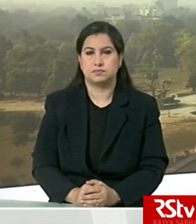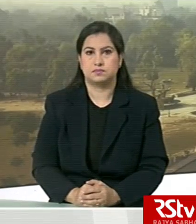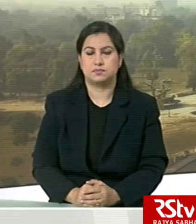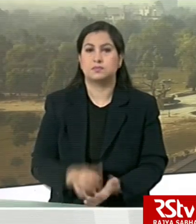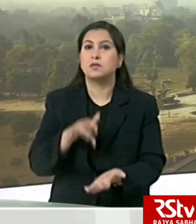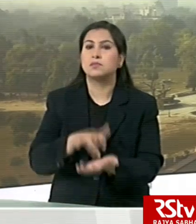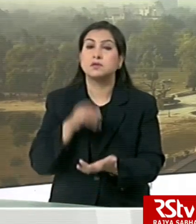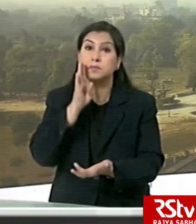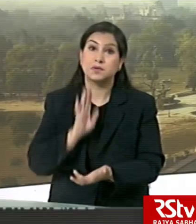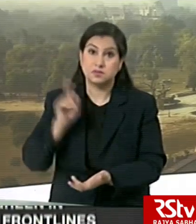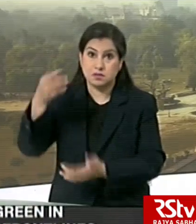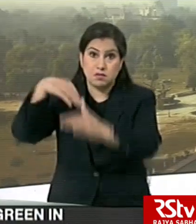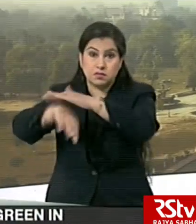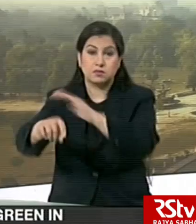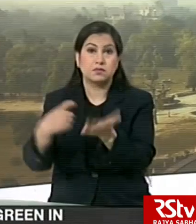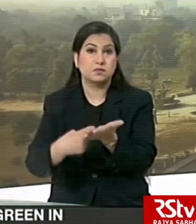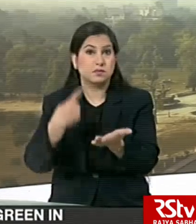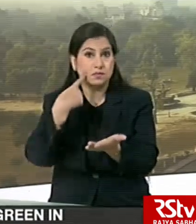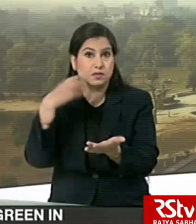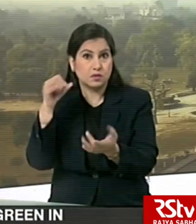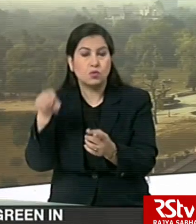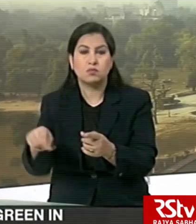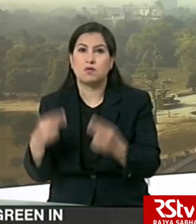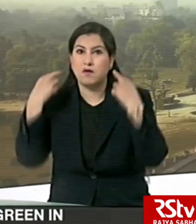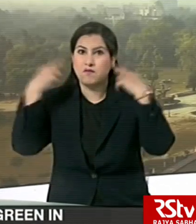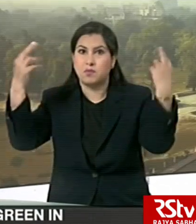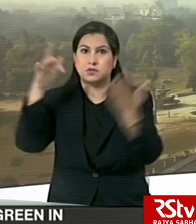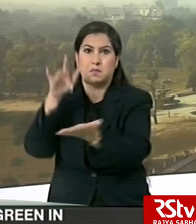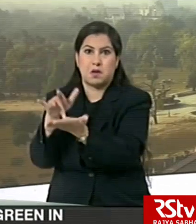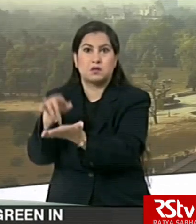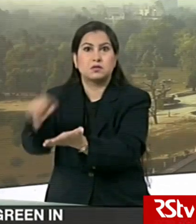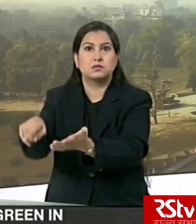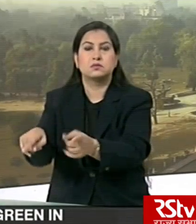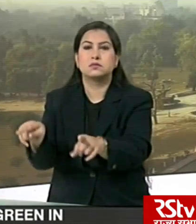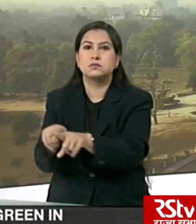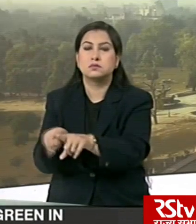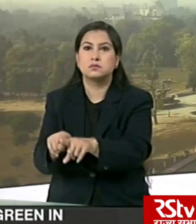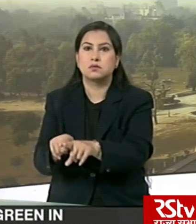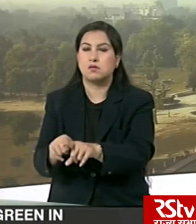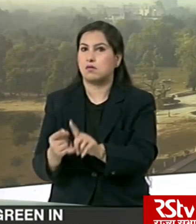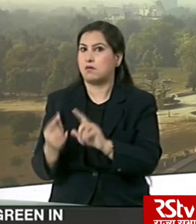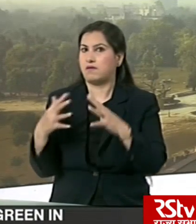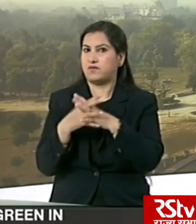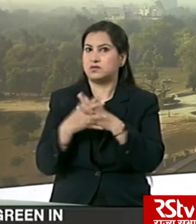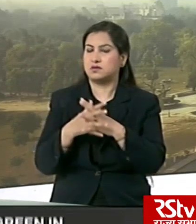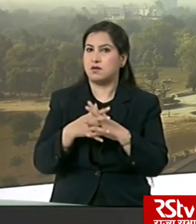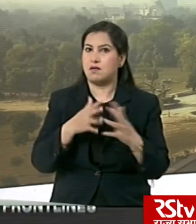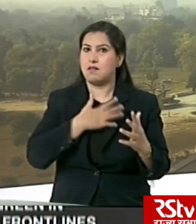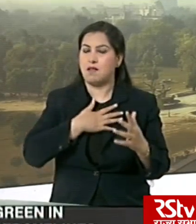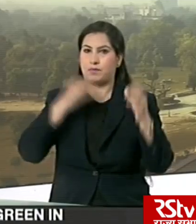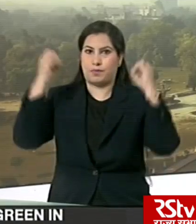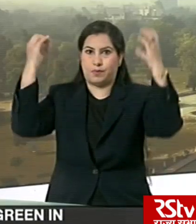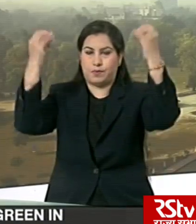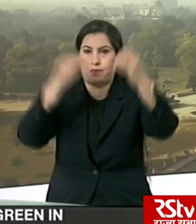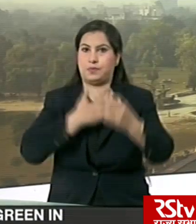And Rio de Janeiro's Christ the Redeemer, one of the most famous landmarks around the world, was lit up in green on Wednesday to honour the